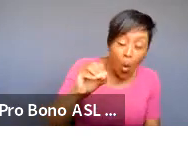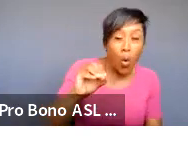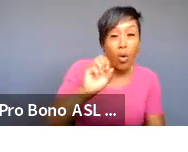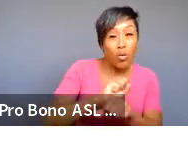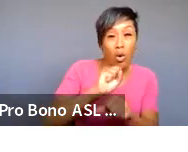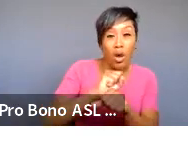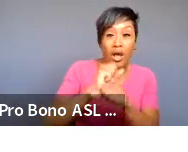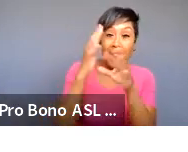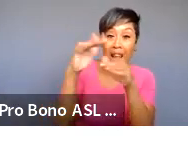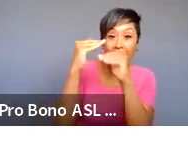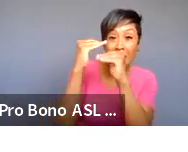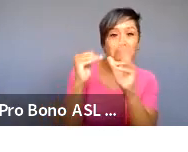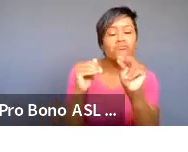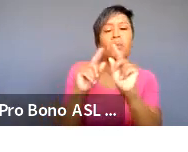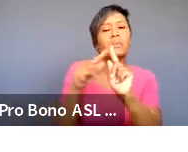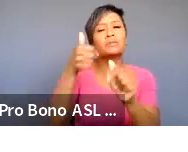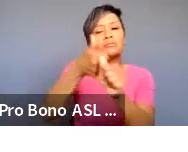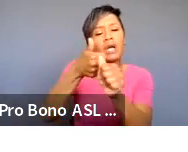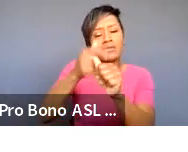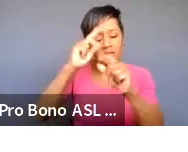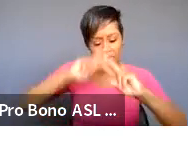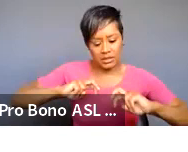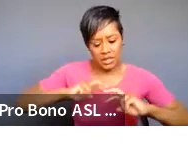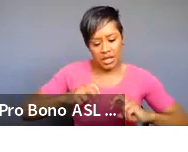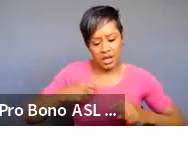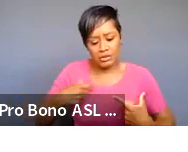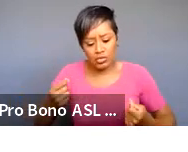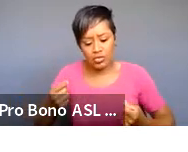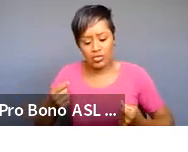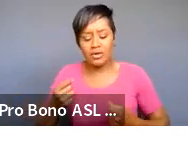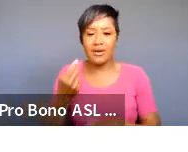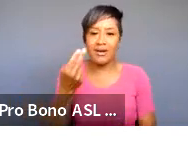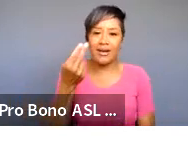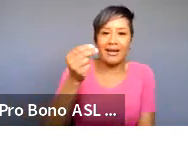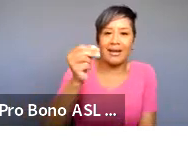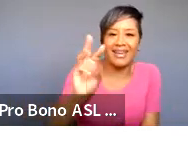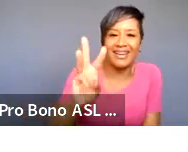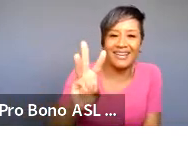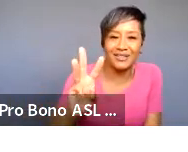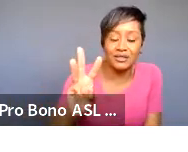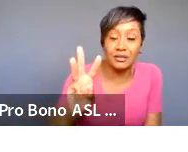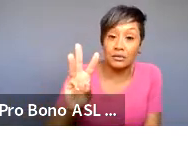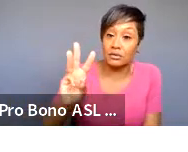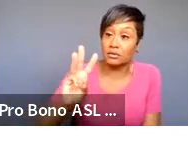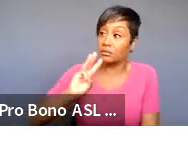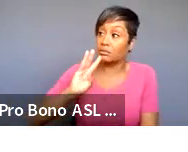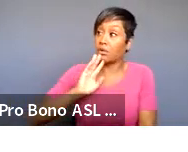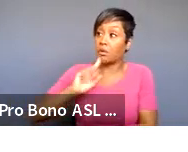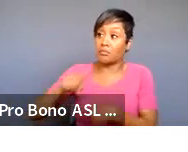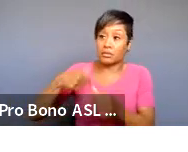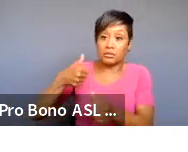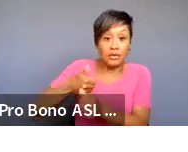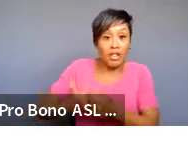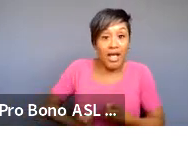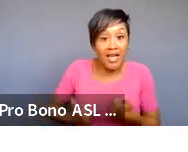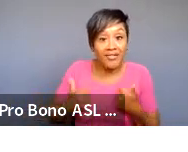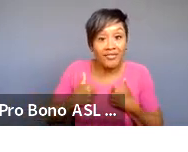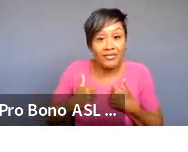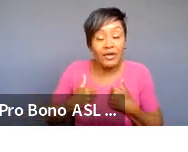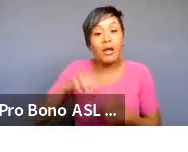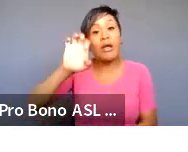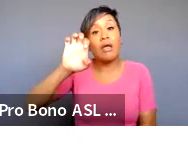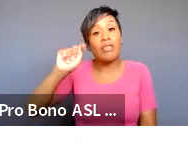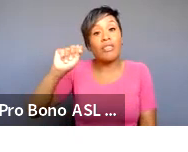what you want to do and then how to do it is this story autobiographical is it ethnographic